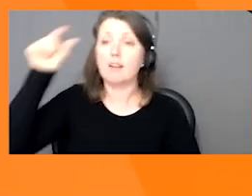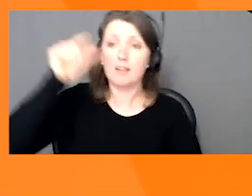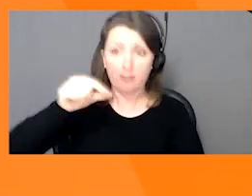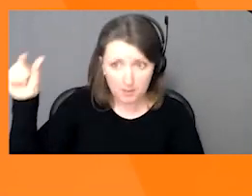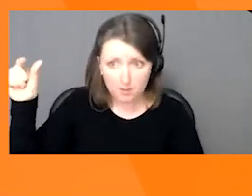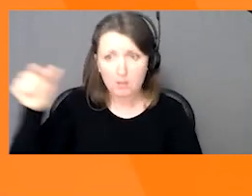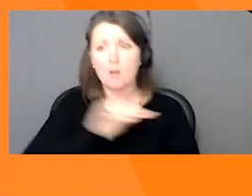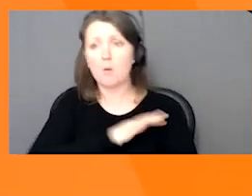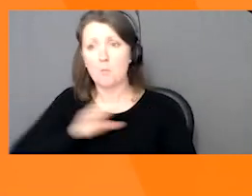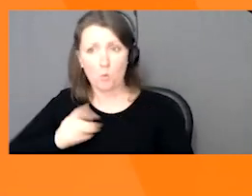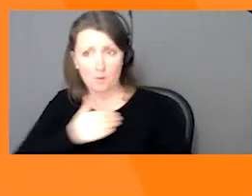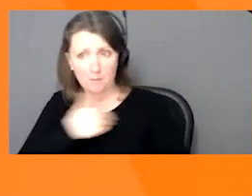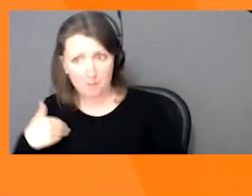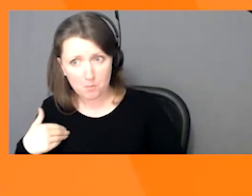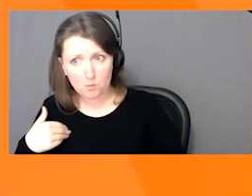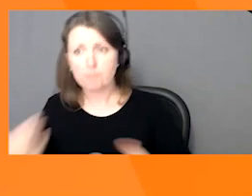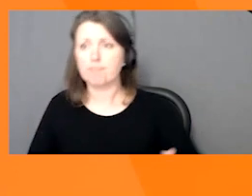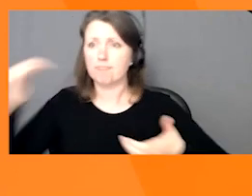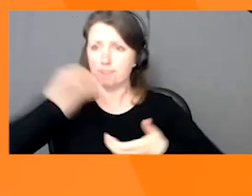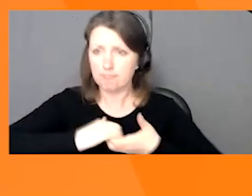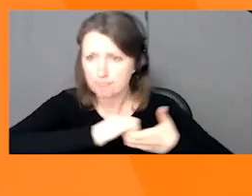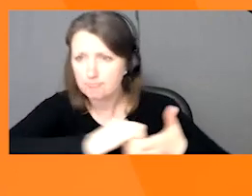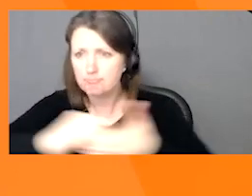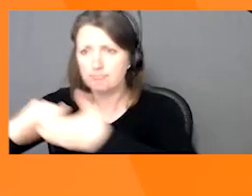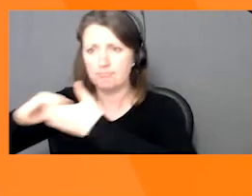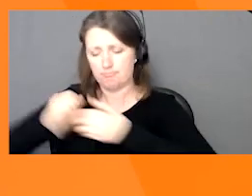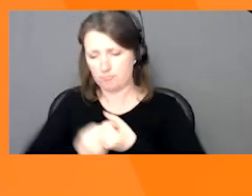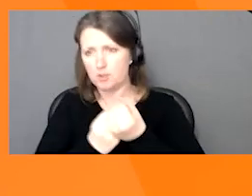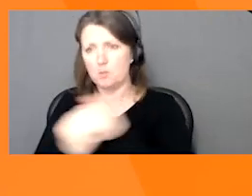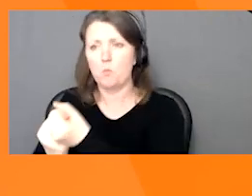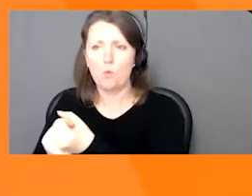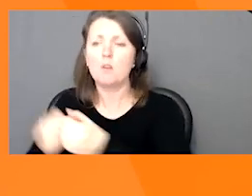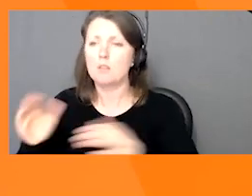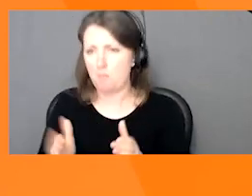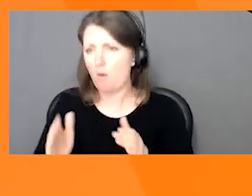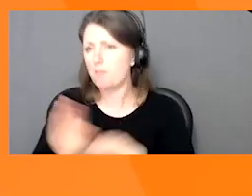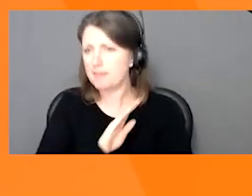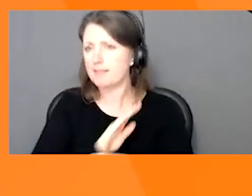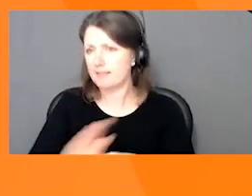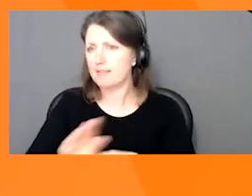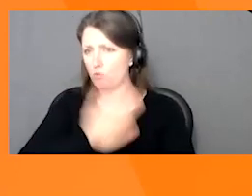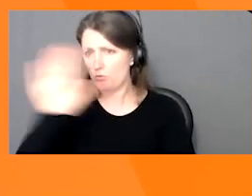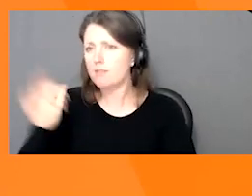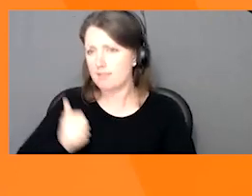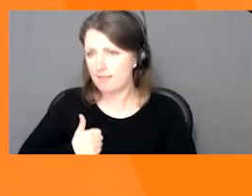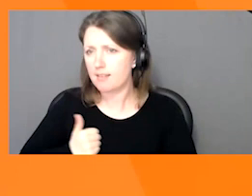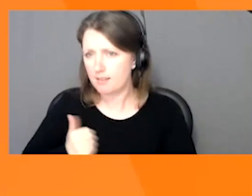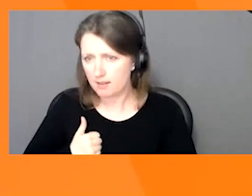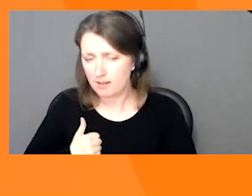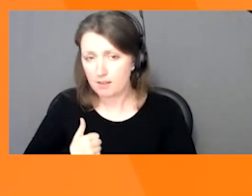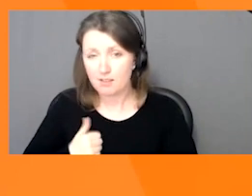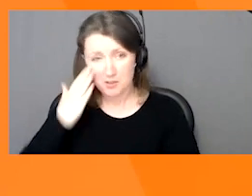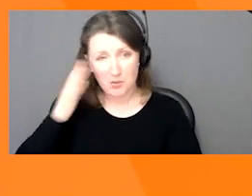members, and extended network, is committed to supporting Canadian small business. It's been nearly 50 years since the first